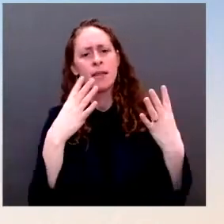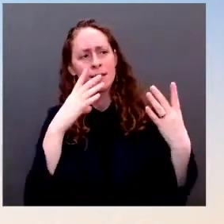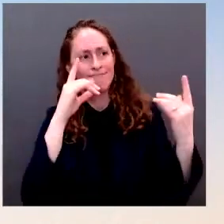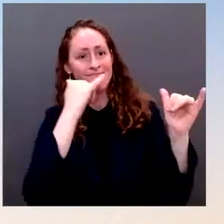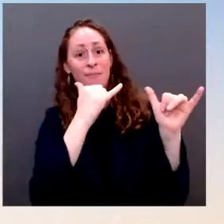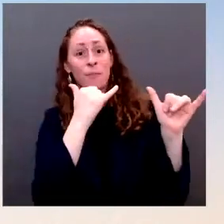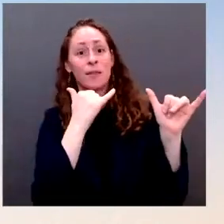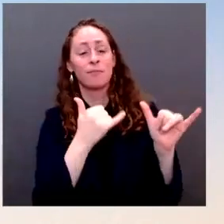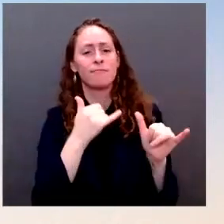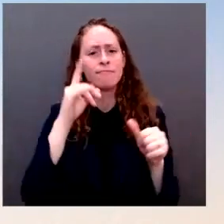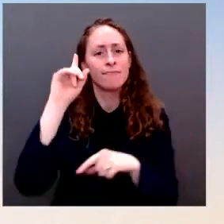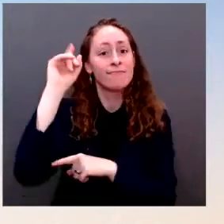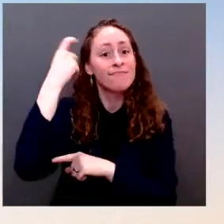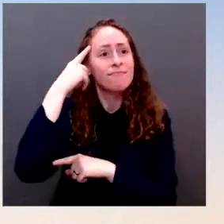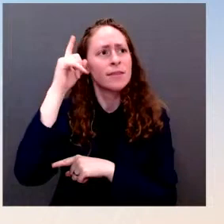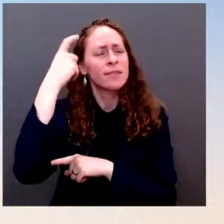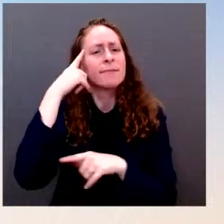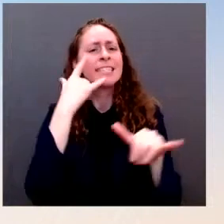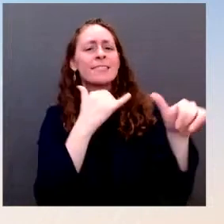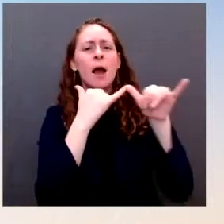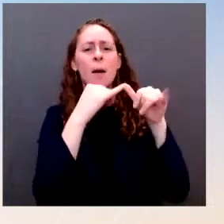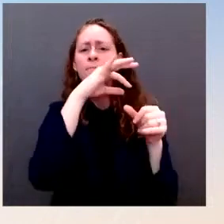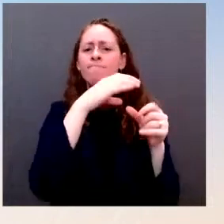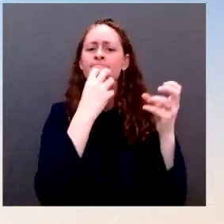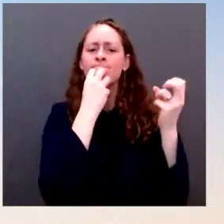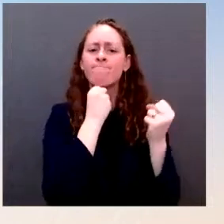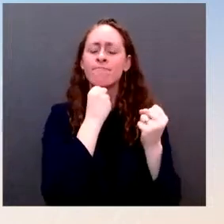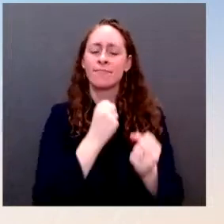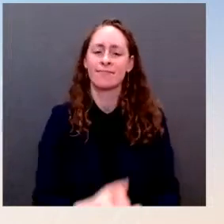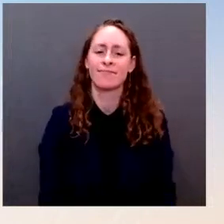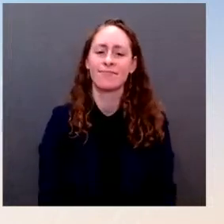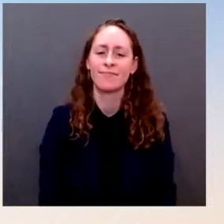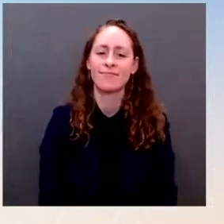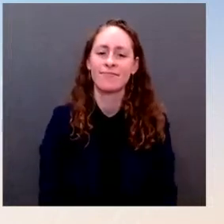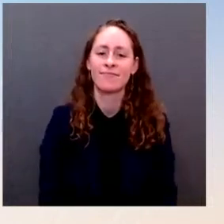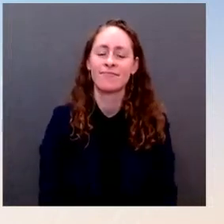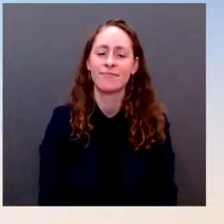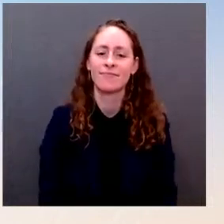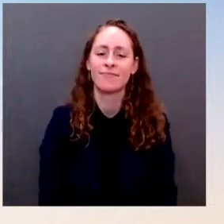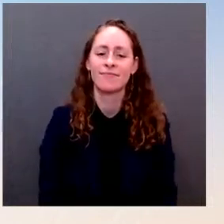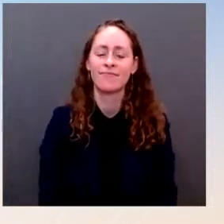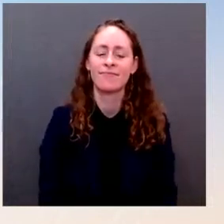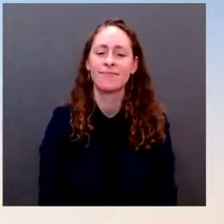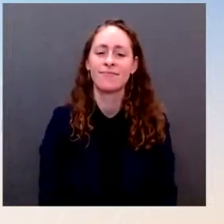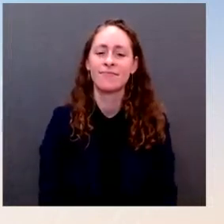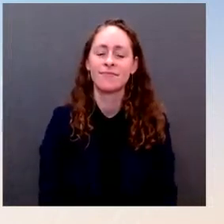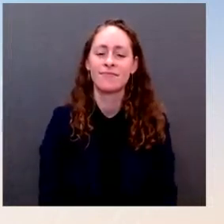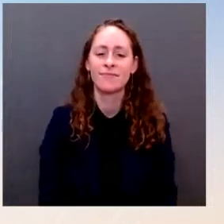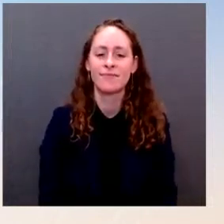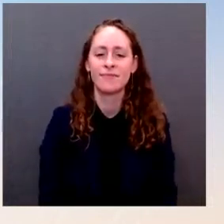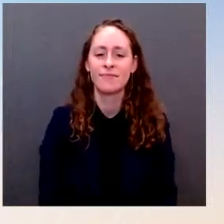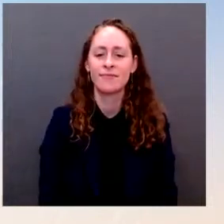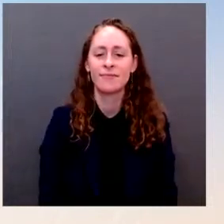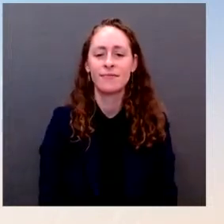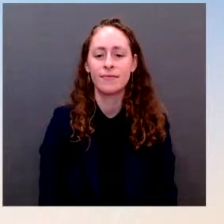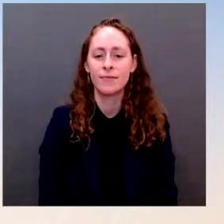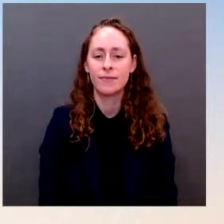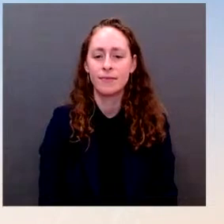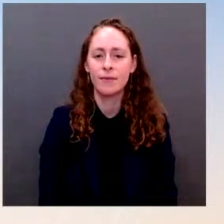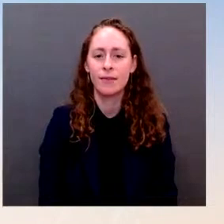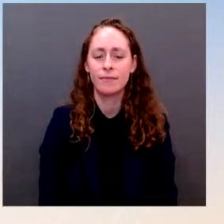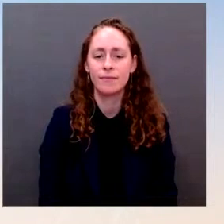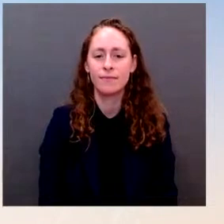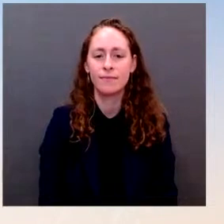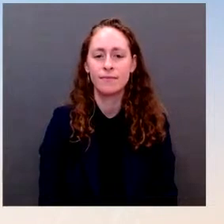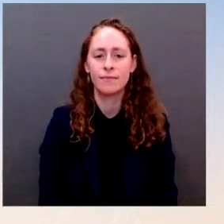meeting. On Tuesday and Wednesday, the President will participate in events at the White House, providing updates on his economic plan to lower costs for the